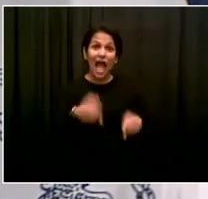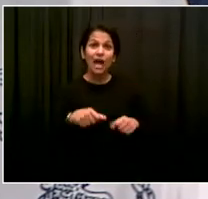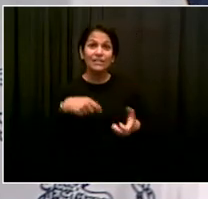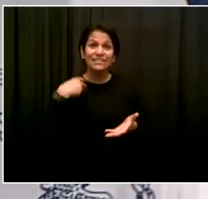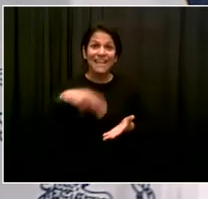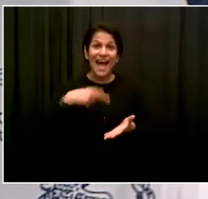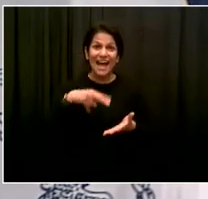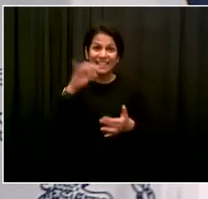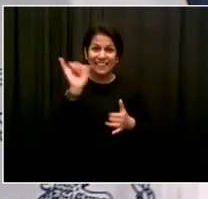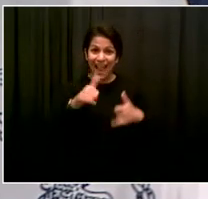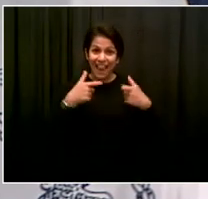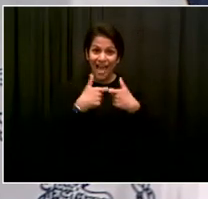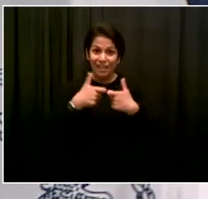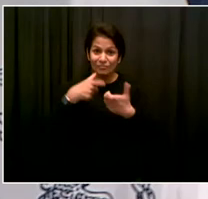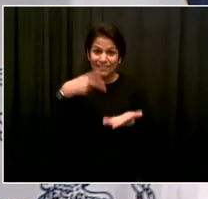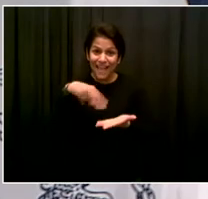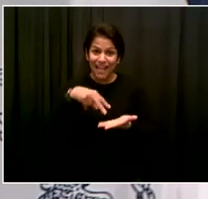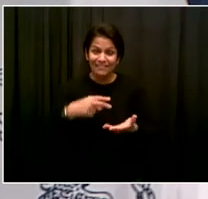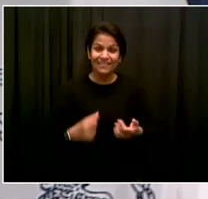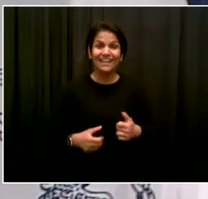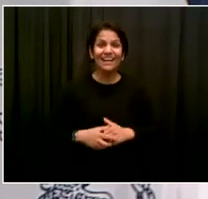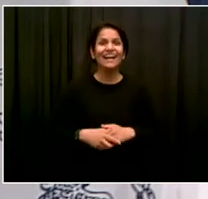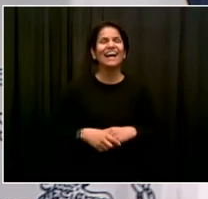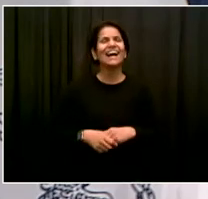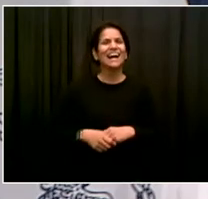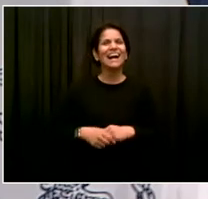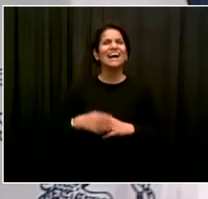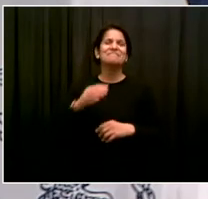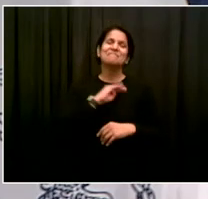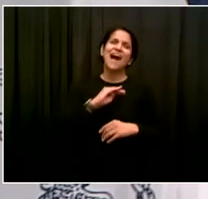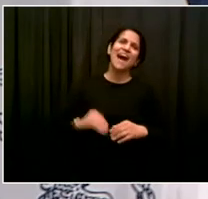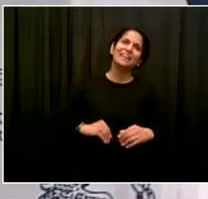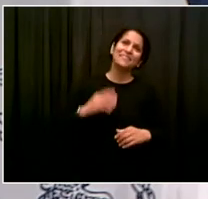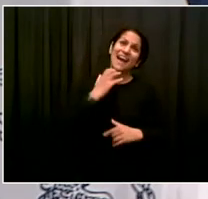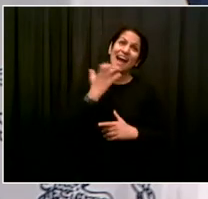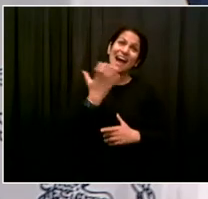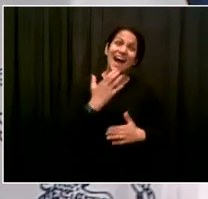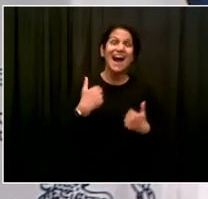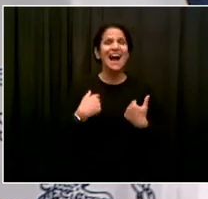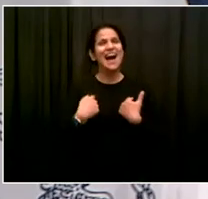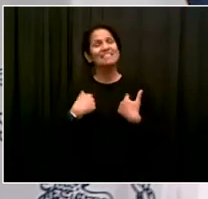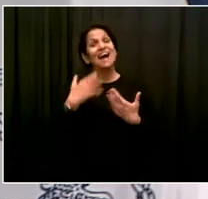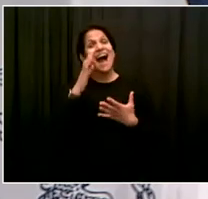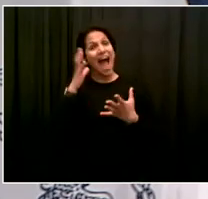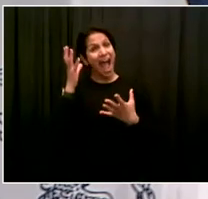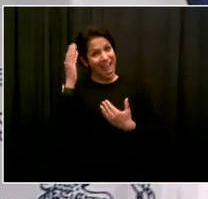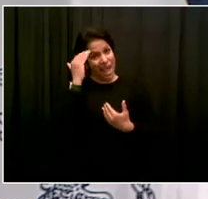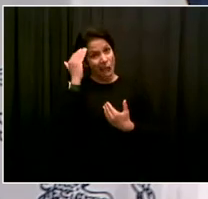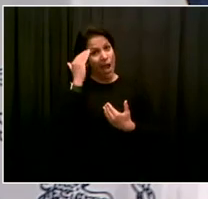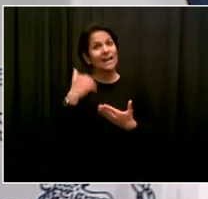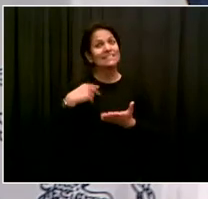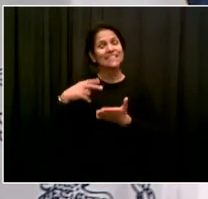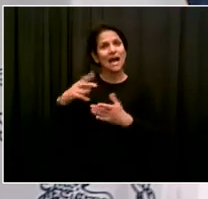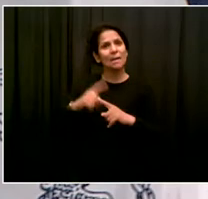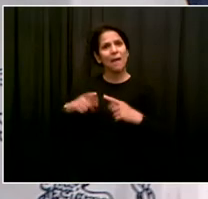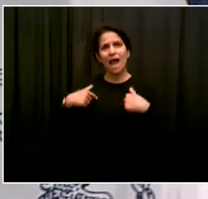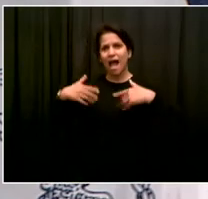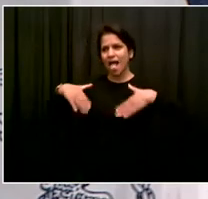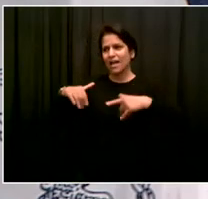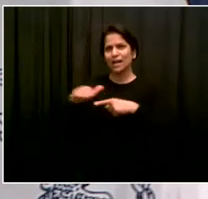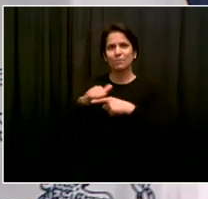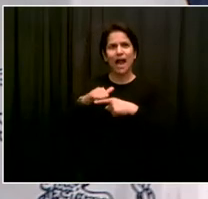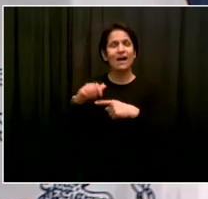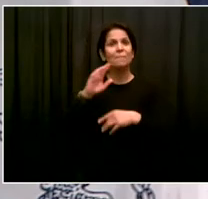exposure to the electric side, but I'd need to. I'd need some practice. But I've been in a lot of rooms where the electric slide was being done. So